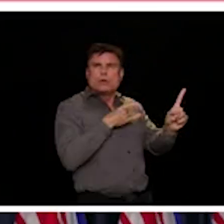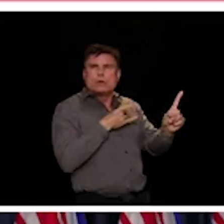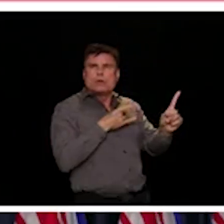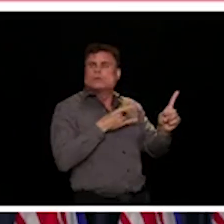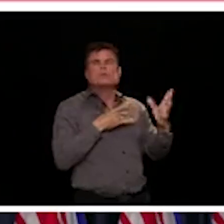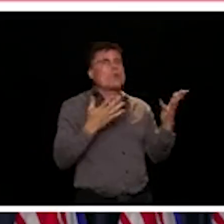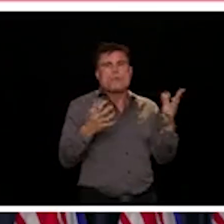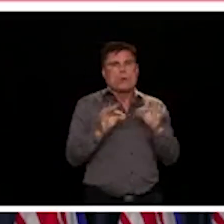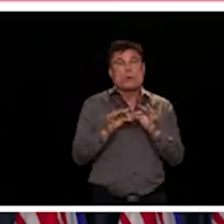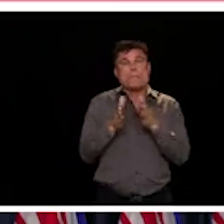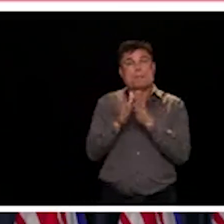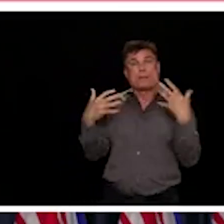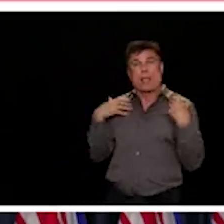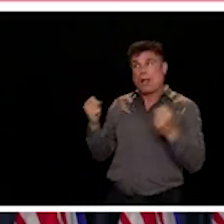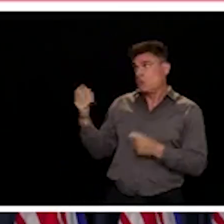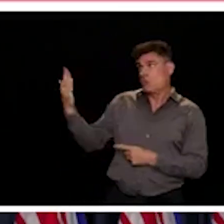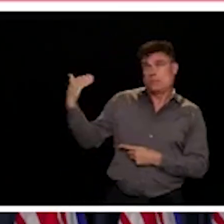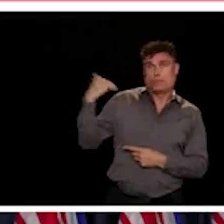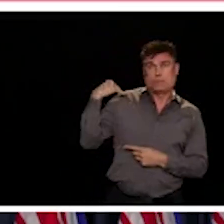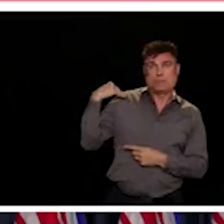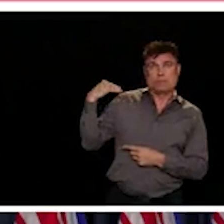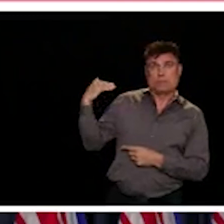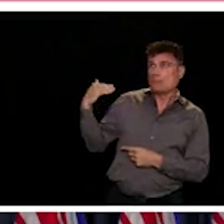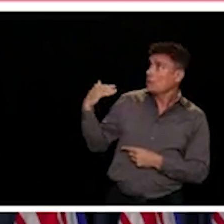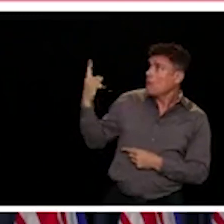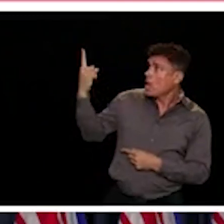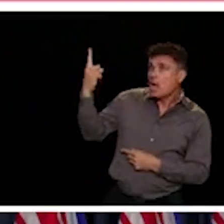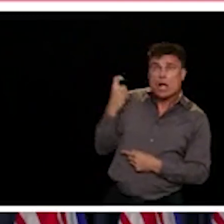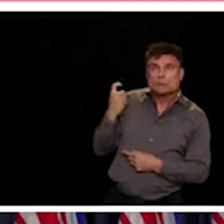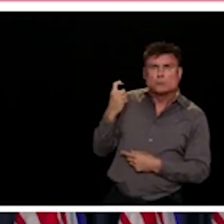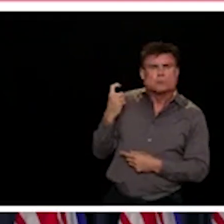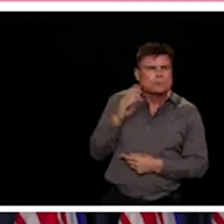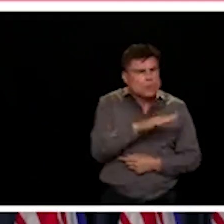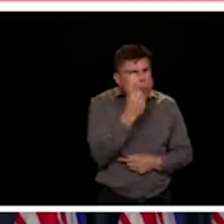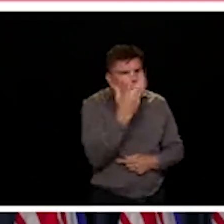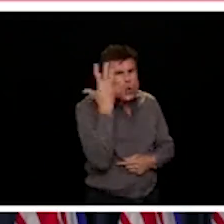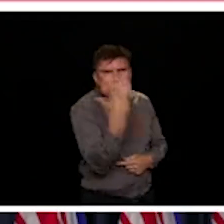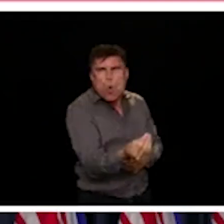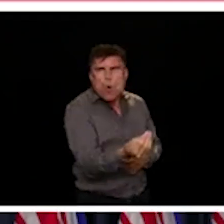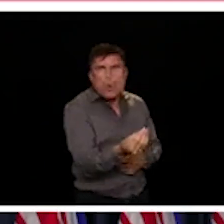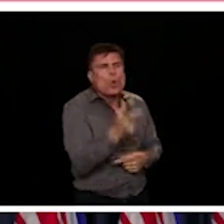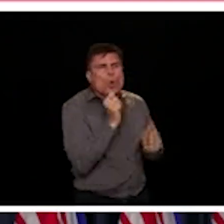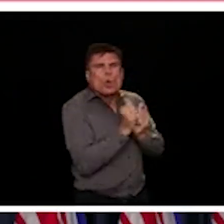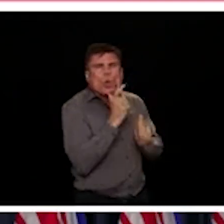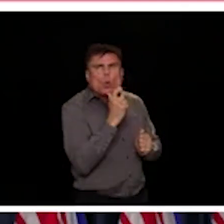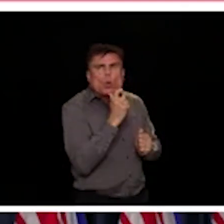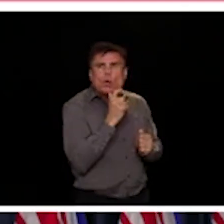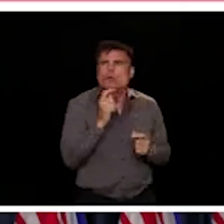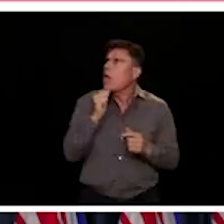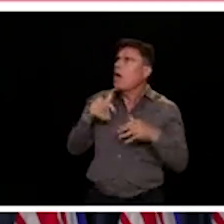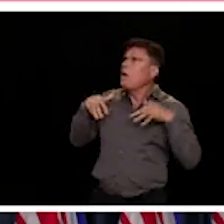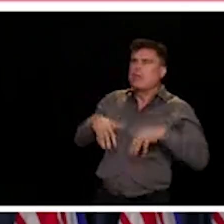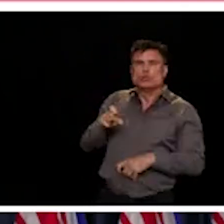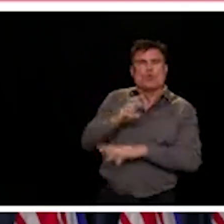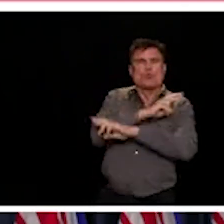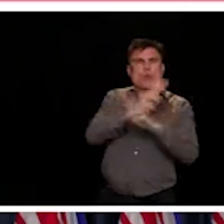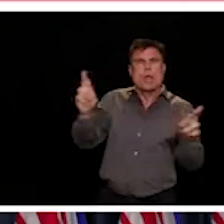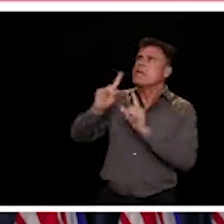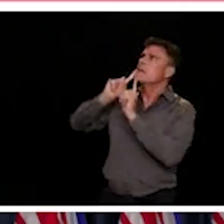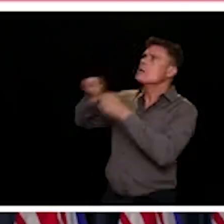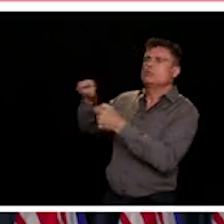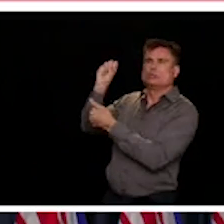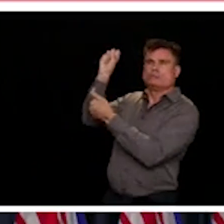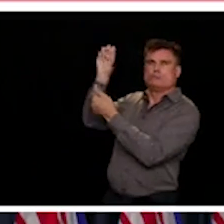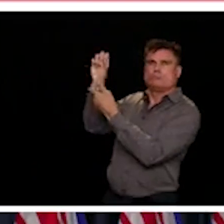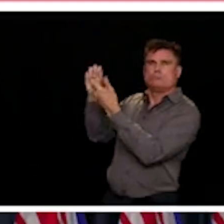meeting, that I have an ability to identify who's been at that meeting. So that if somebody does inadvertently come